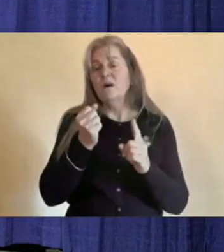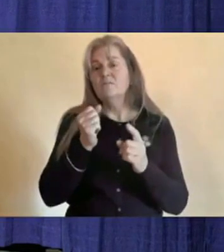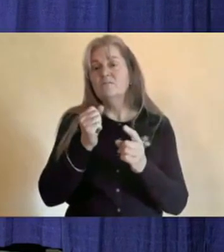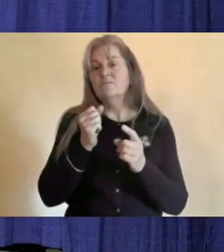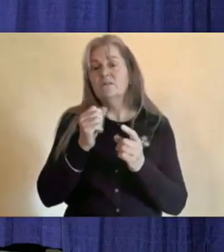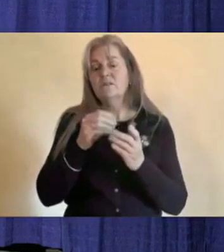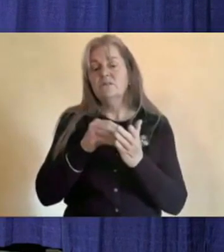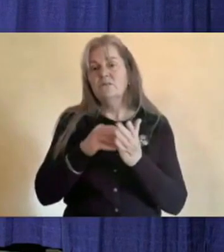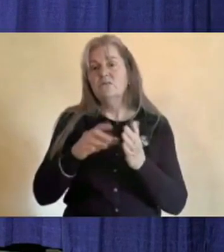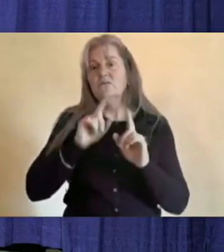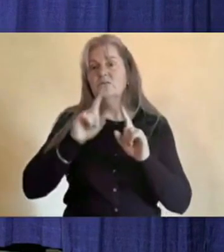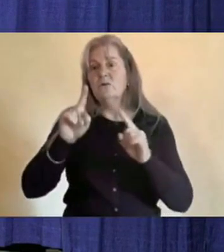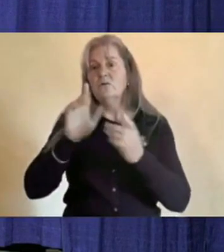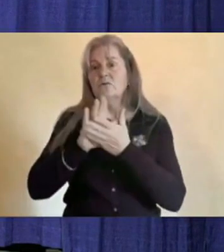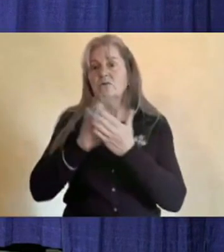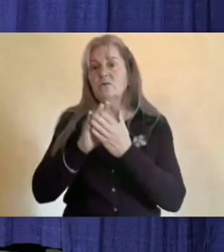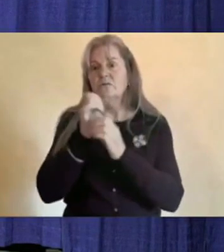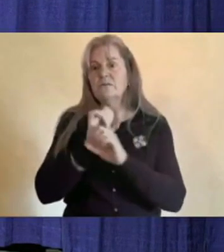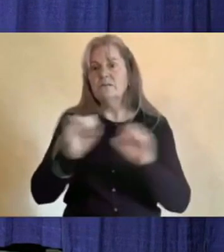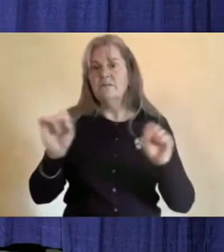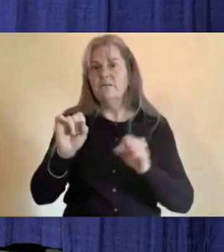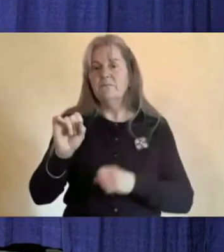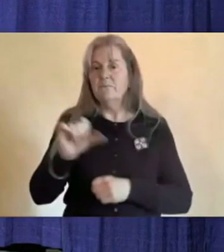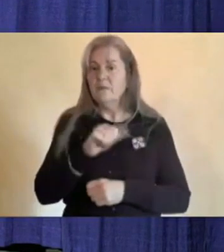Thank you. A follow-up question, Hayley?